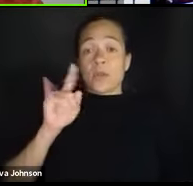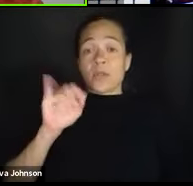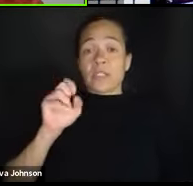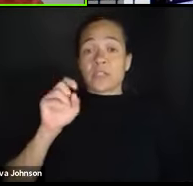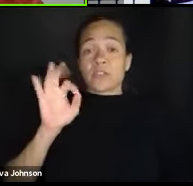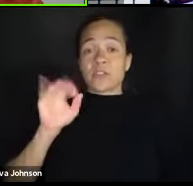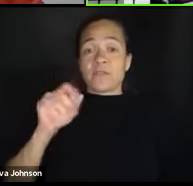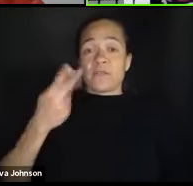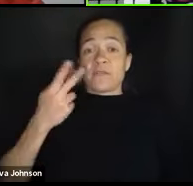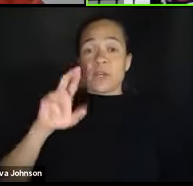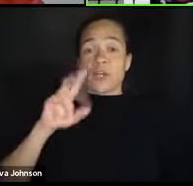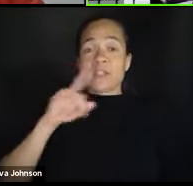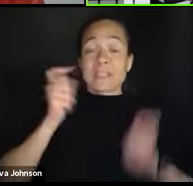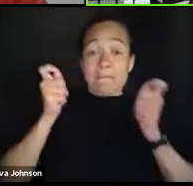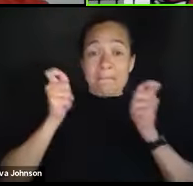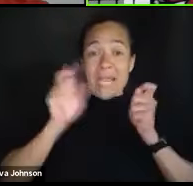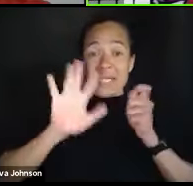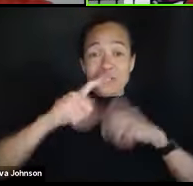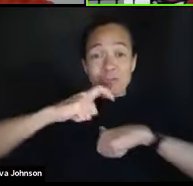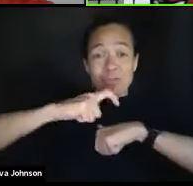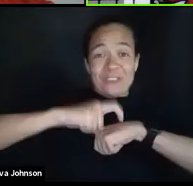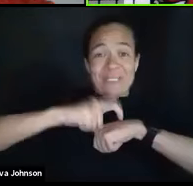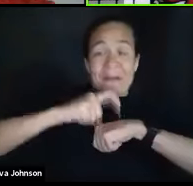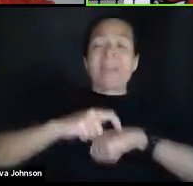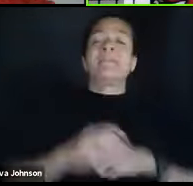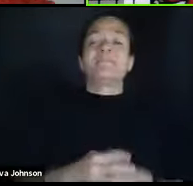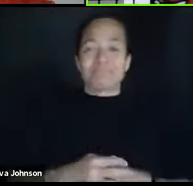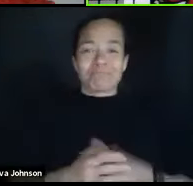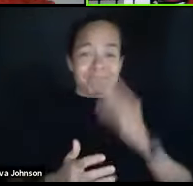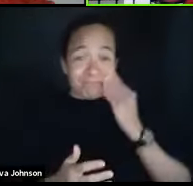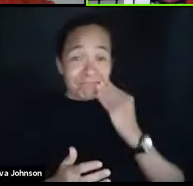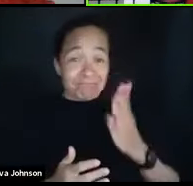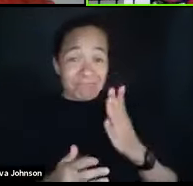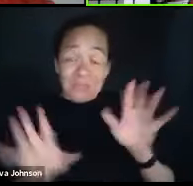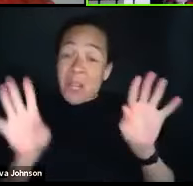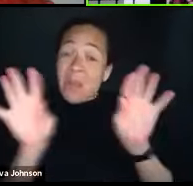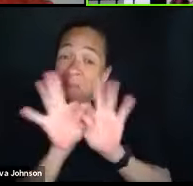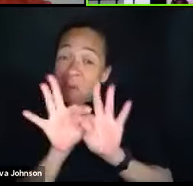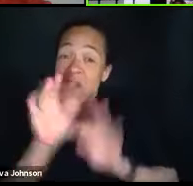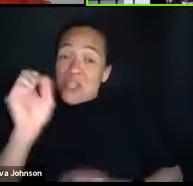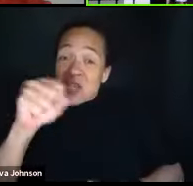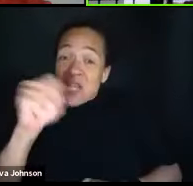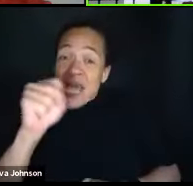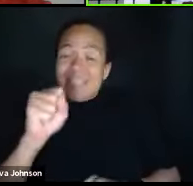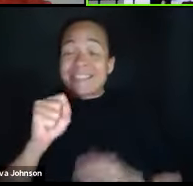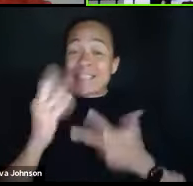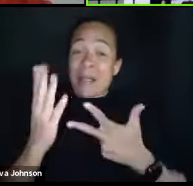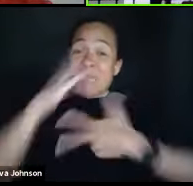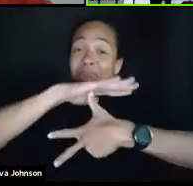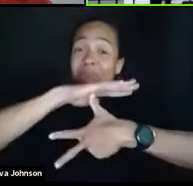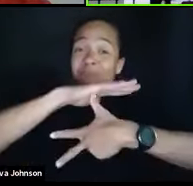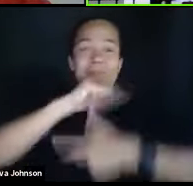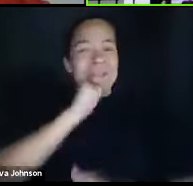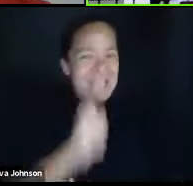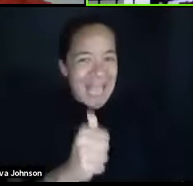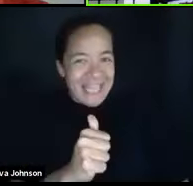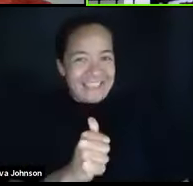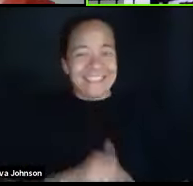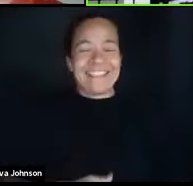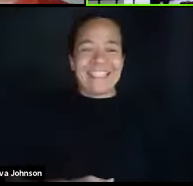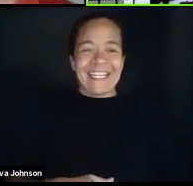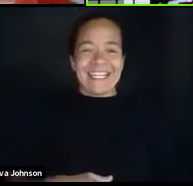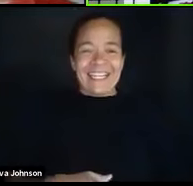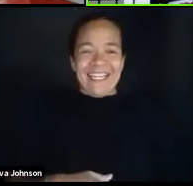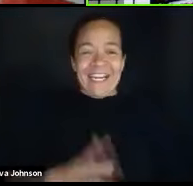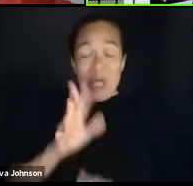time. Managing your time is important. Very important, but it's not the number one. Okay. You want to try